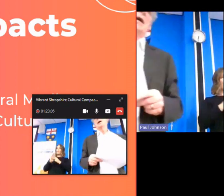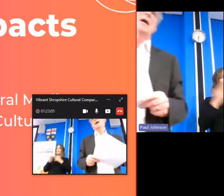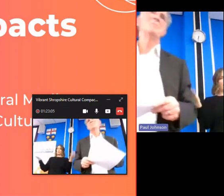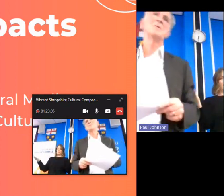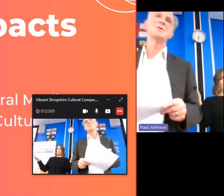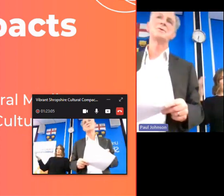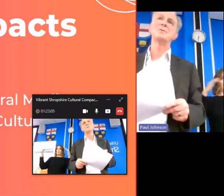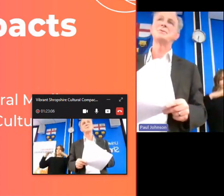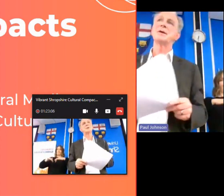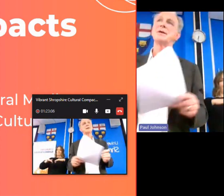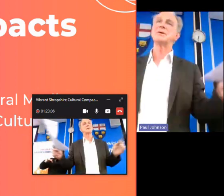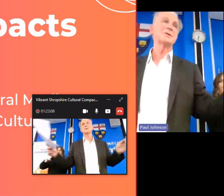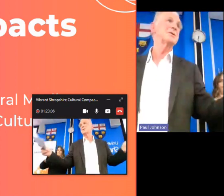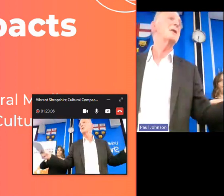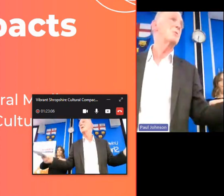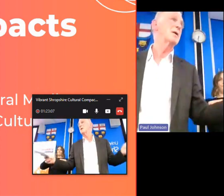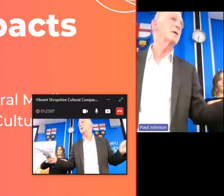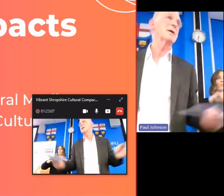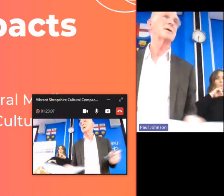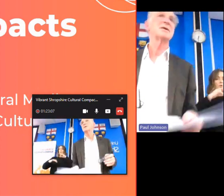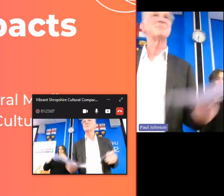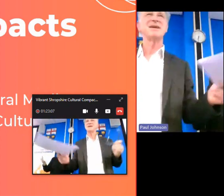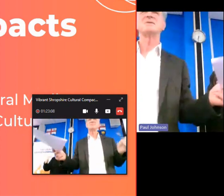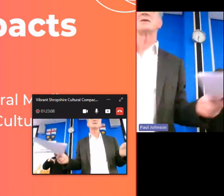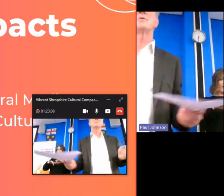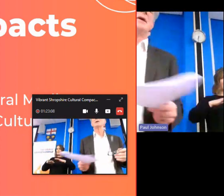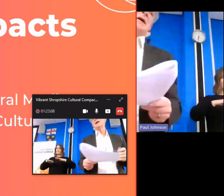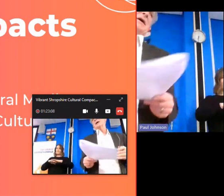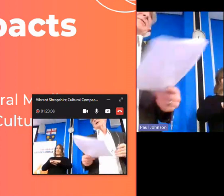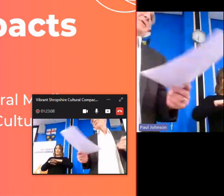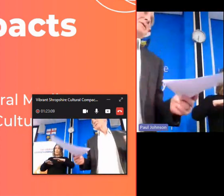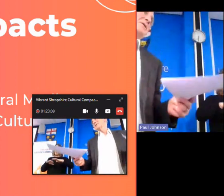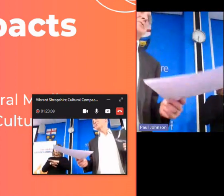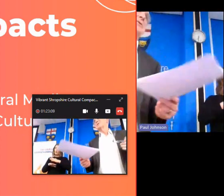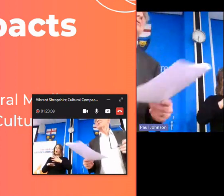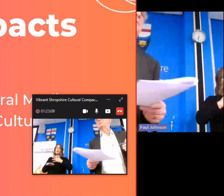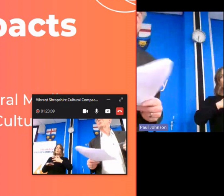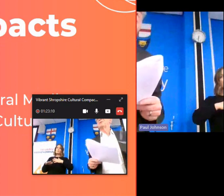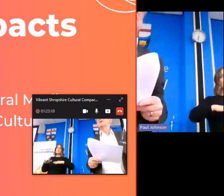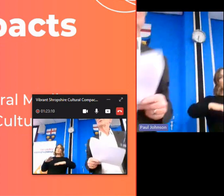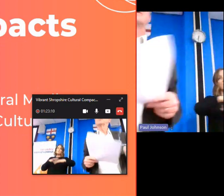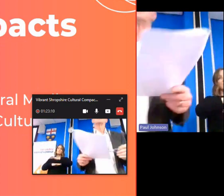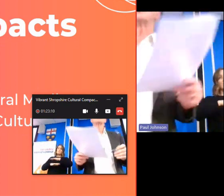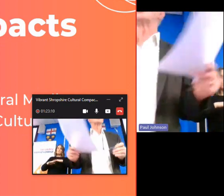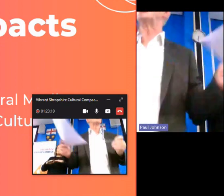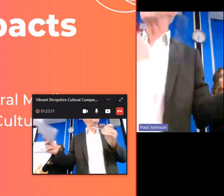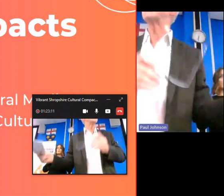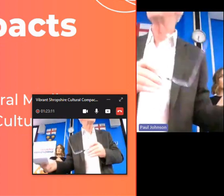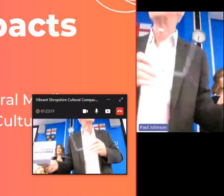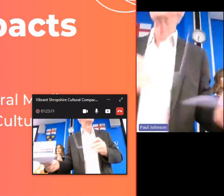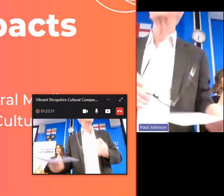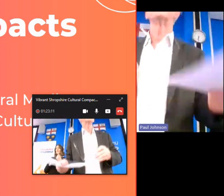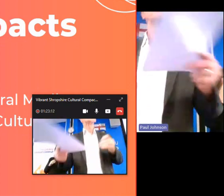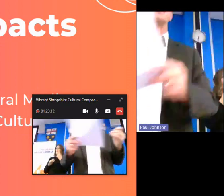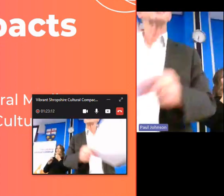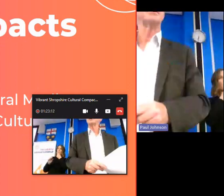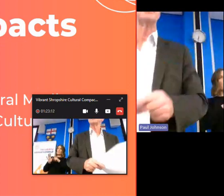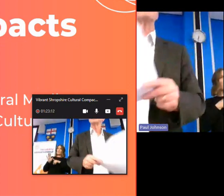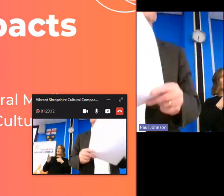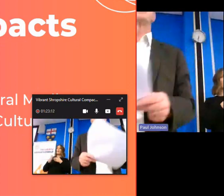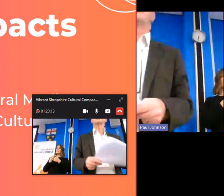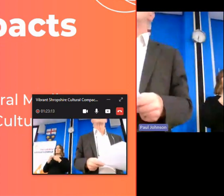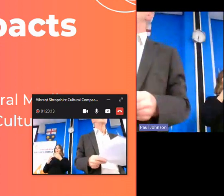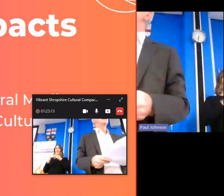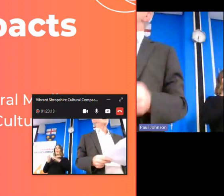um to uh to network uh sometimes they were for a year or two they would be called cultural consortia or